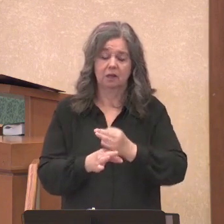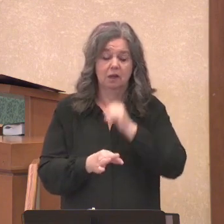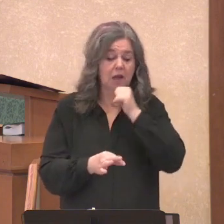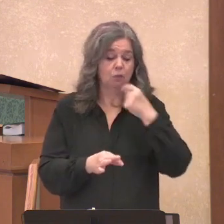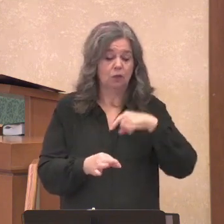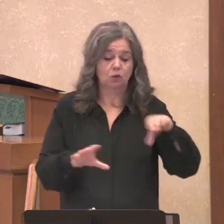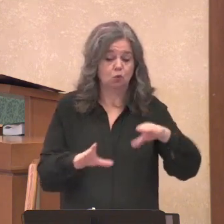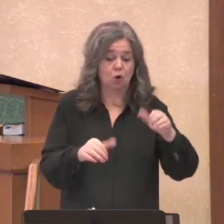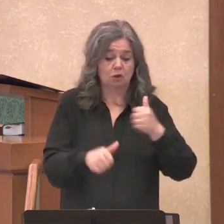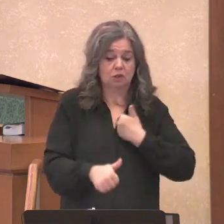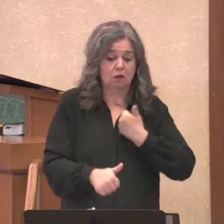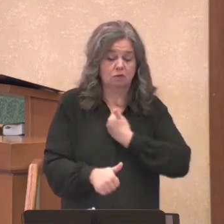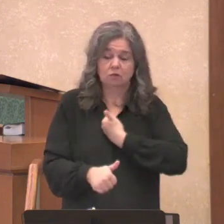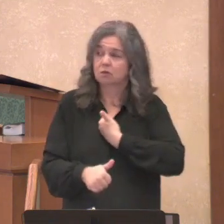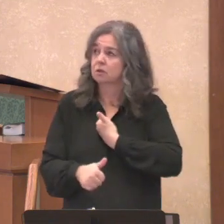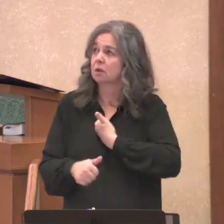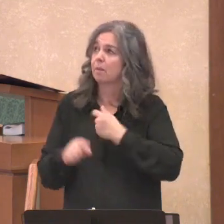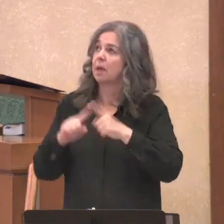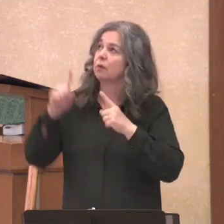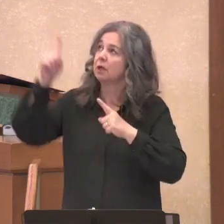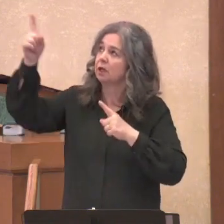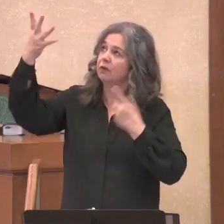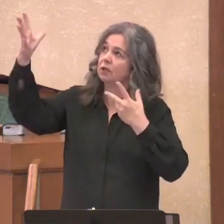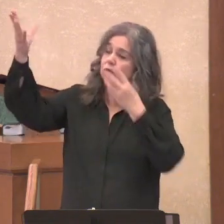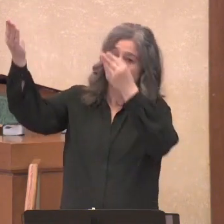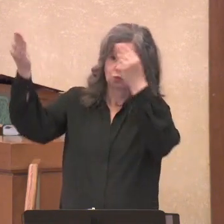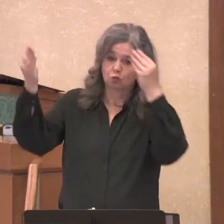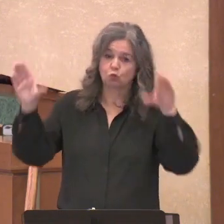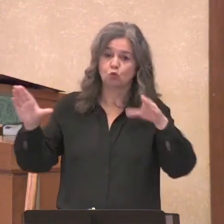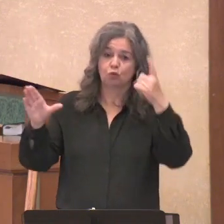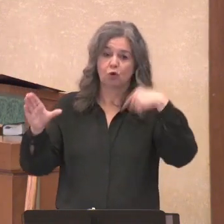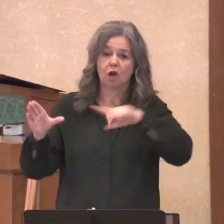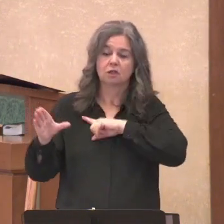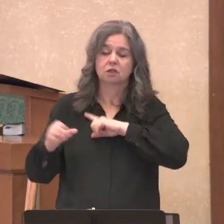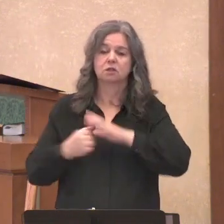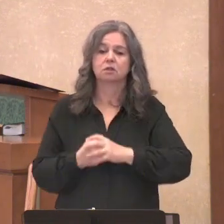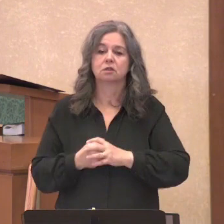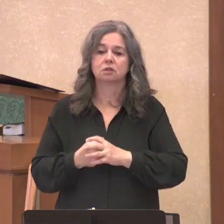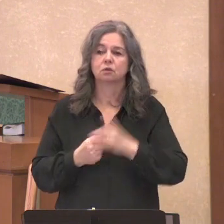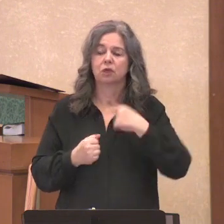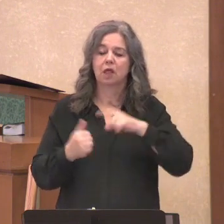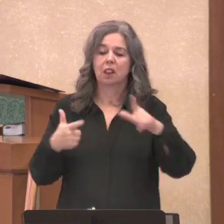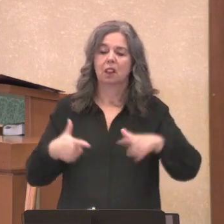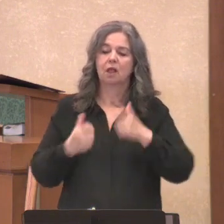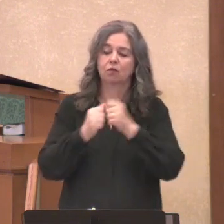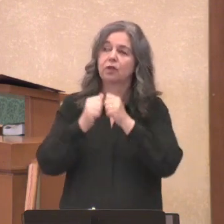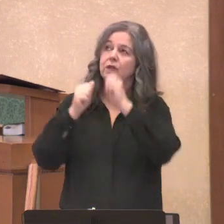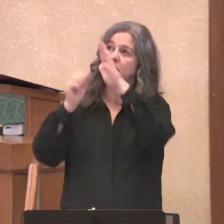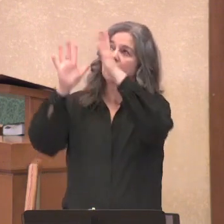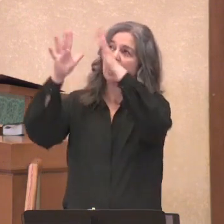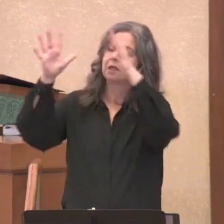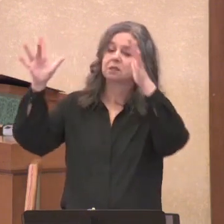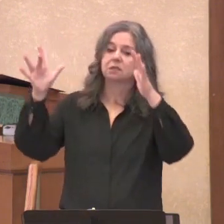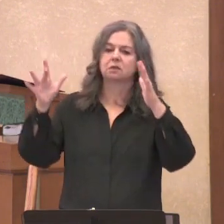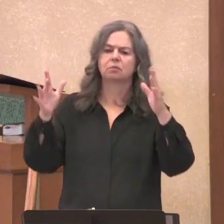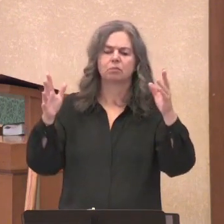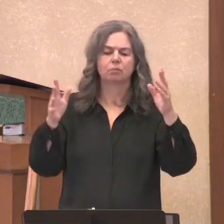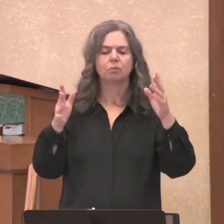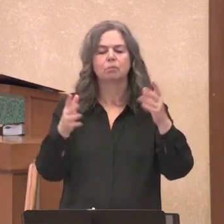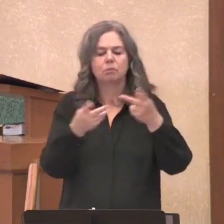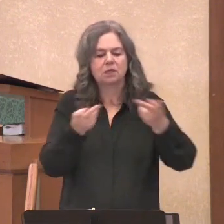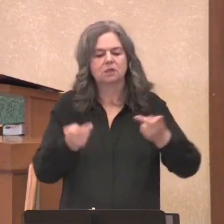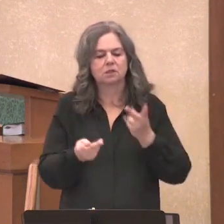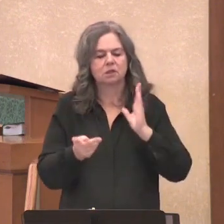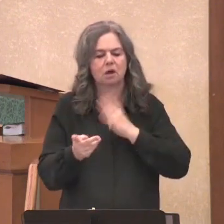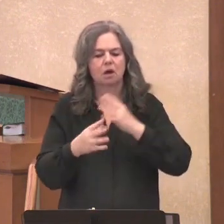live fully in the light. We may have places in our world that are dark. We